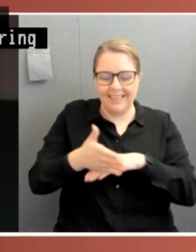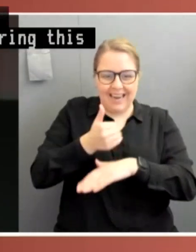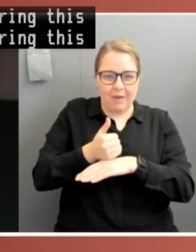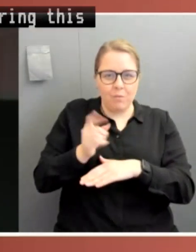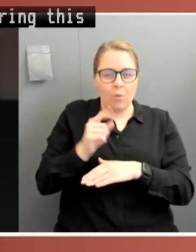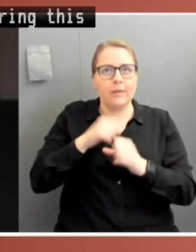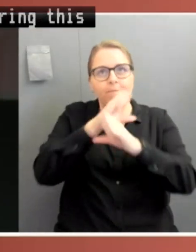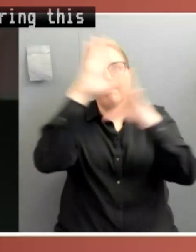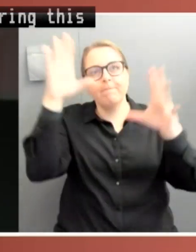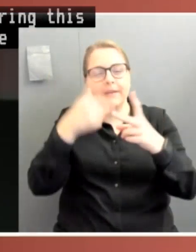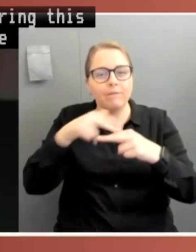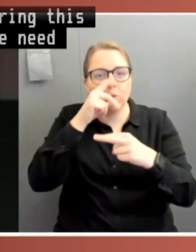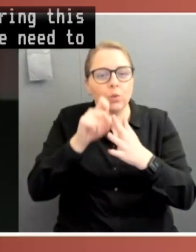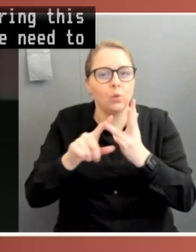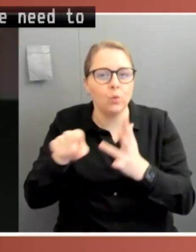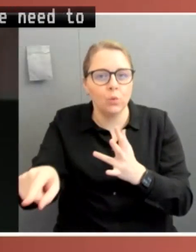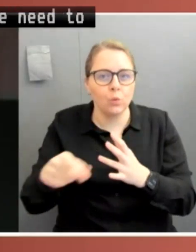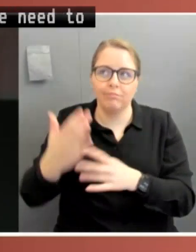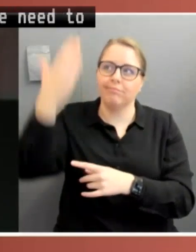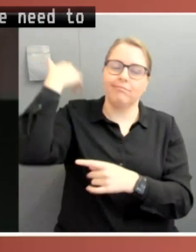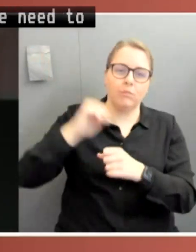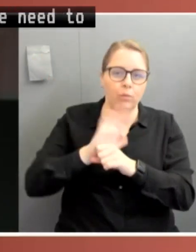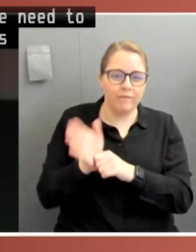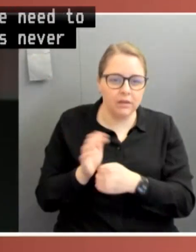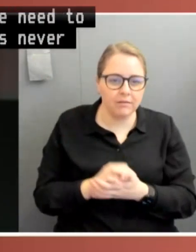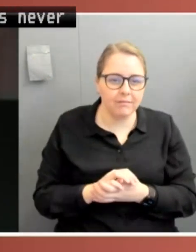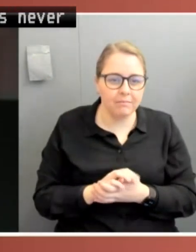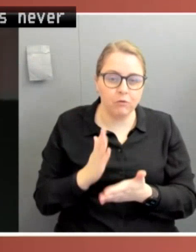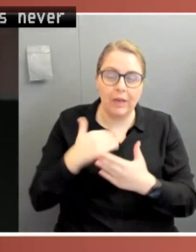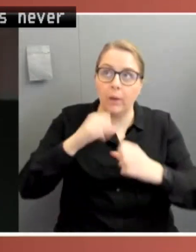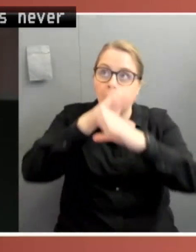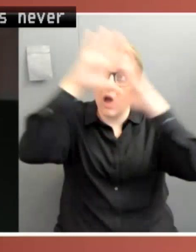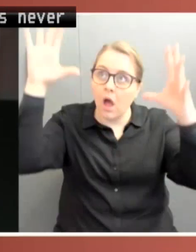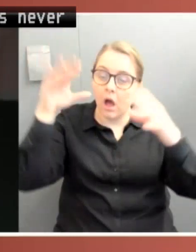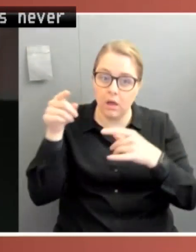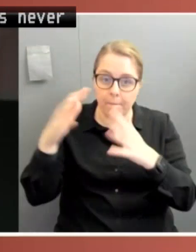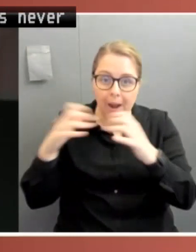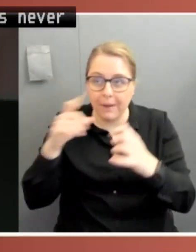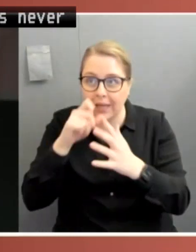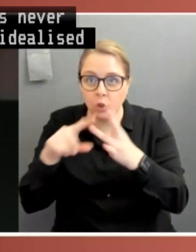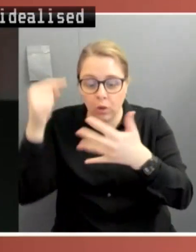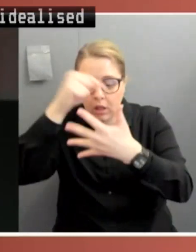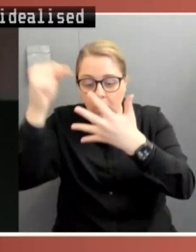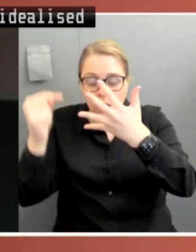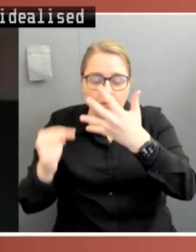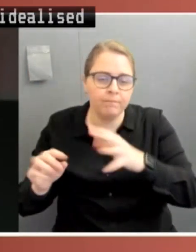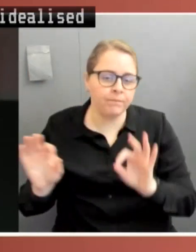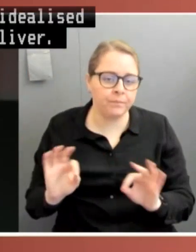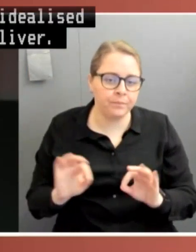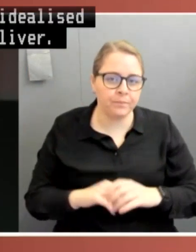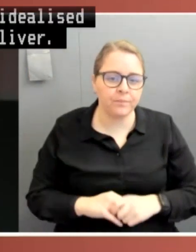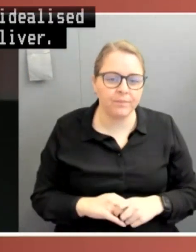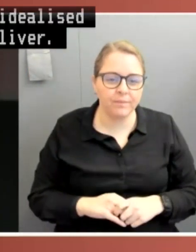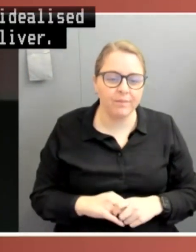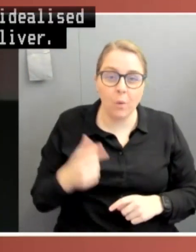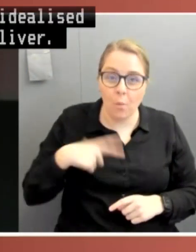Parliament was never likely to live up to that idealised sense of what it should deliver. Its deficiencies when it comes to executive domination, when